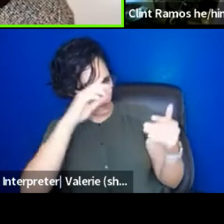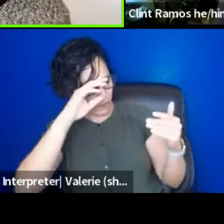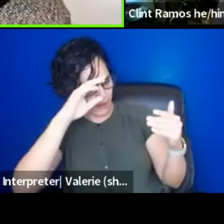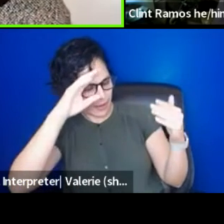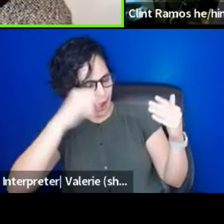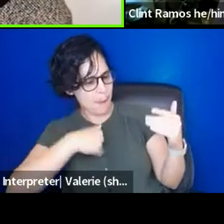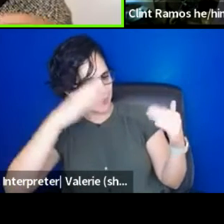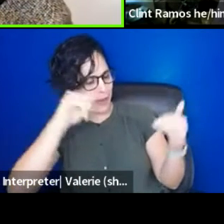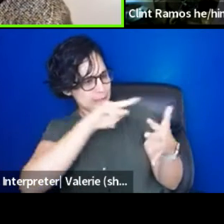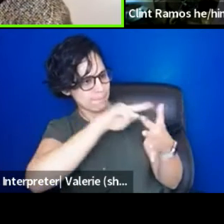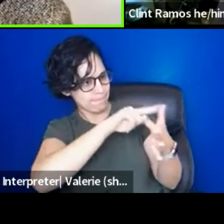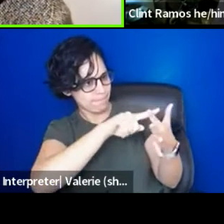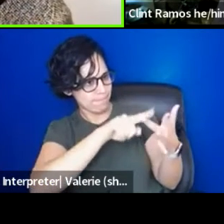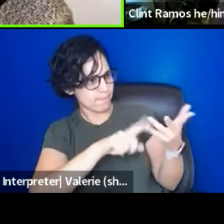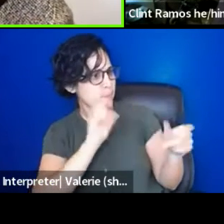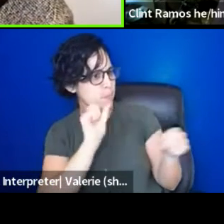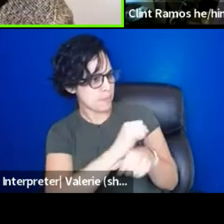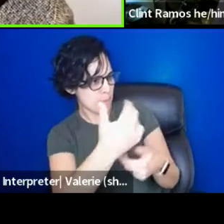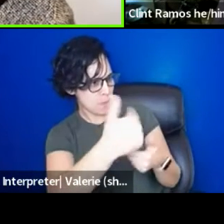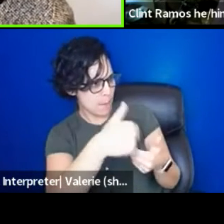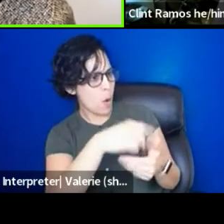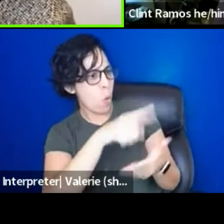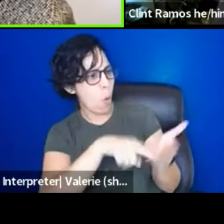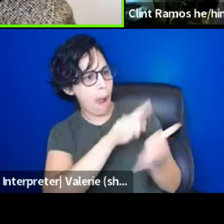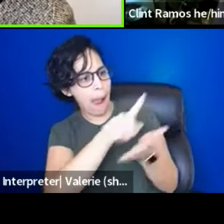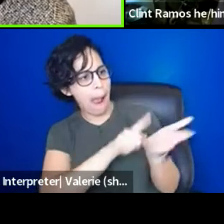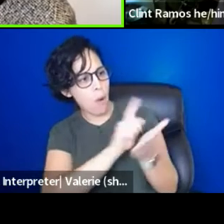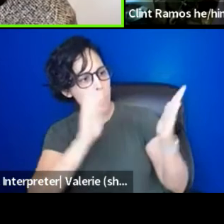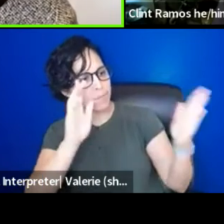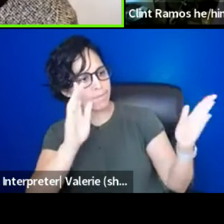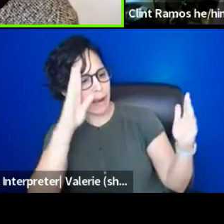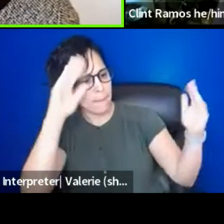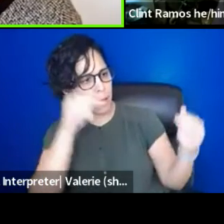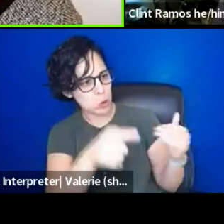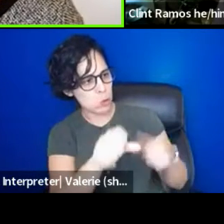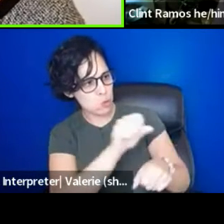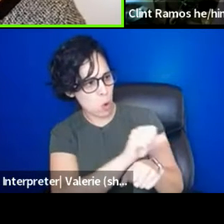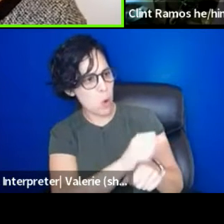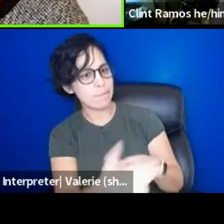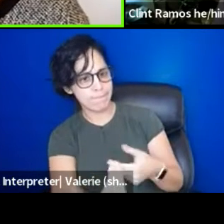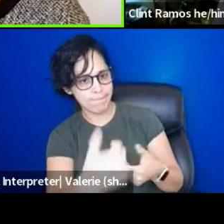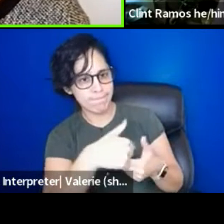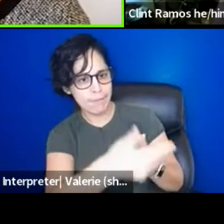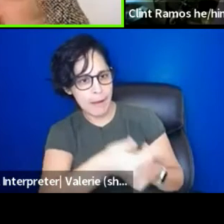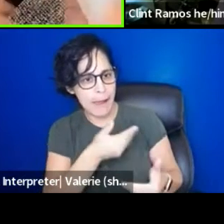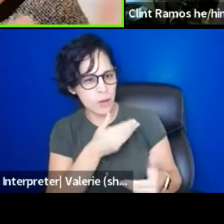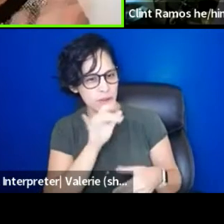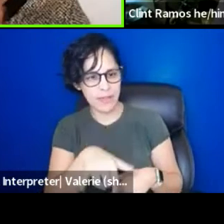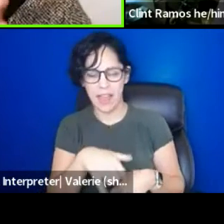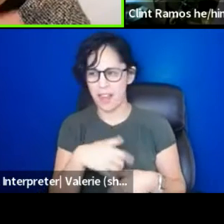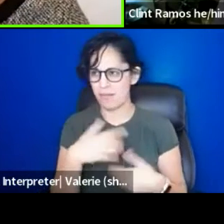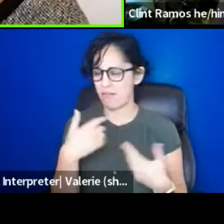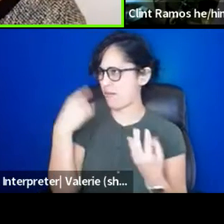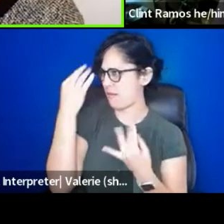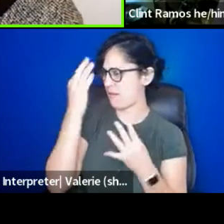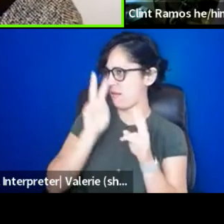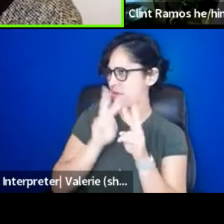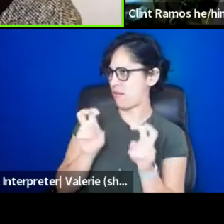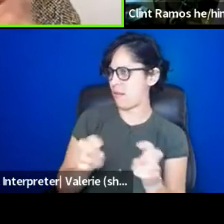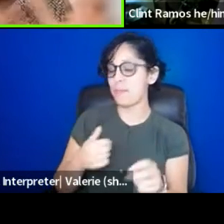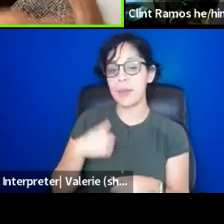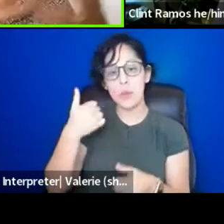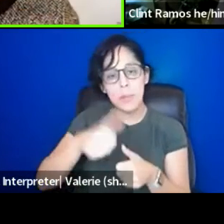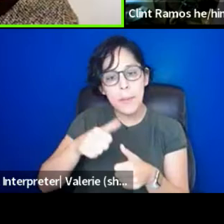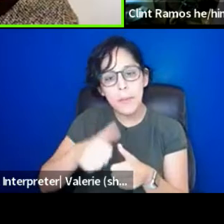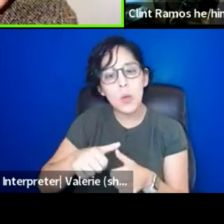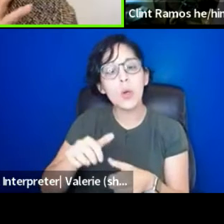hours are demanded? What is, you know, to participate? And so back then we, I remember Nundami Sotembe and I,